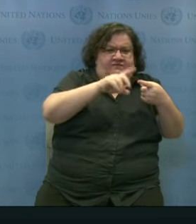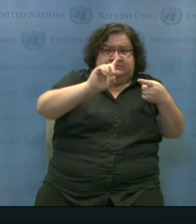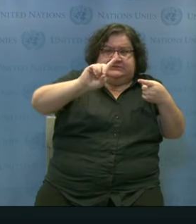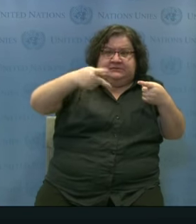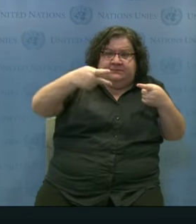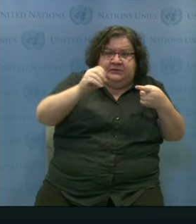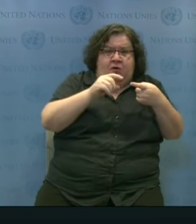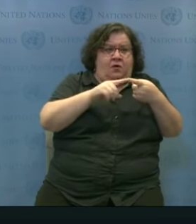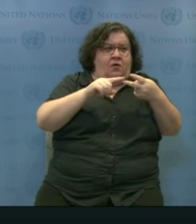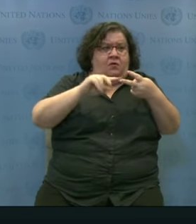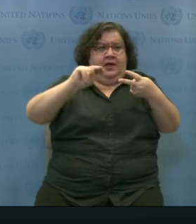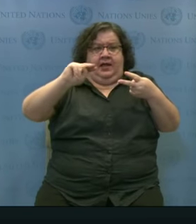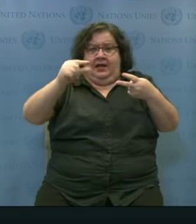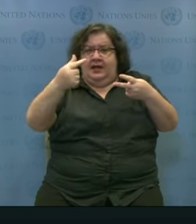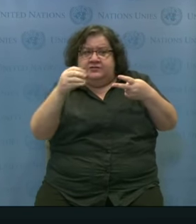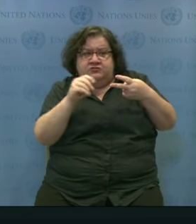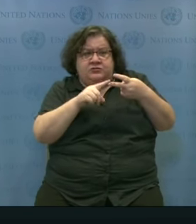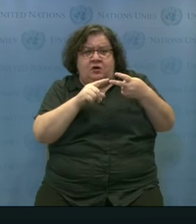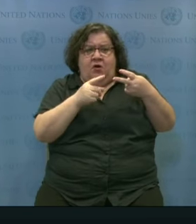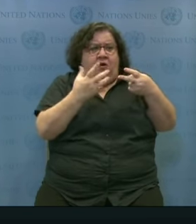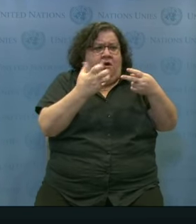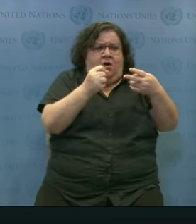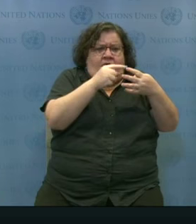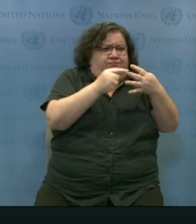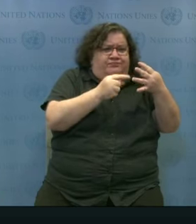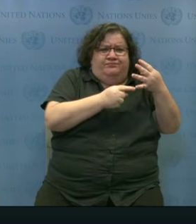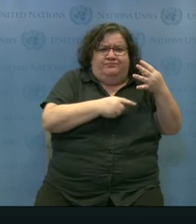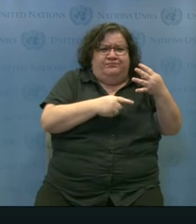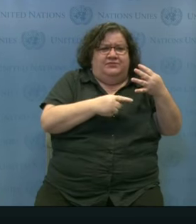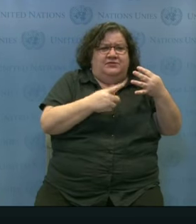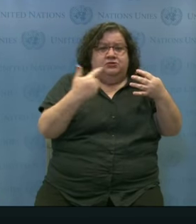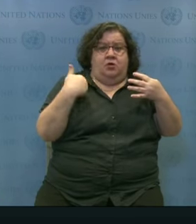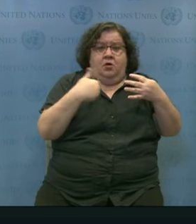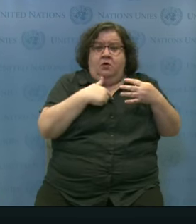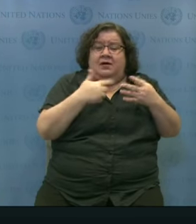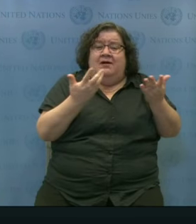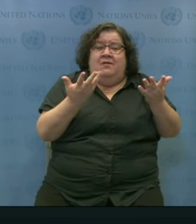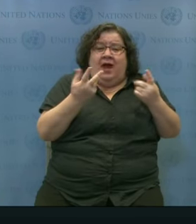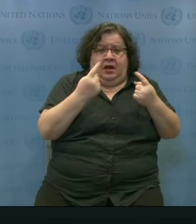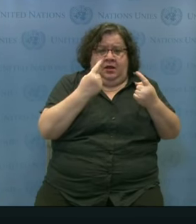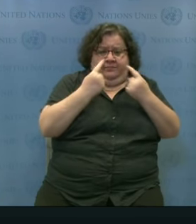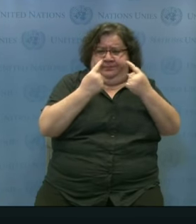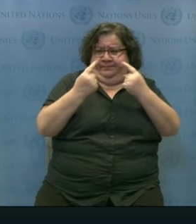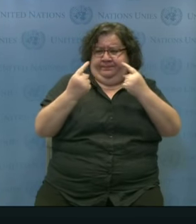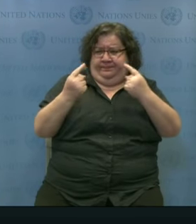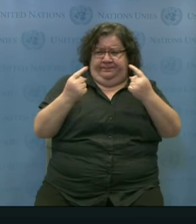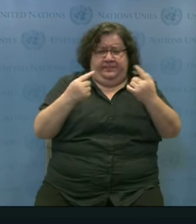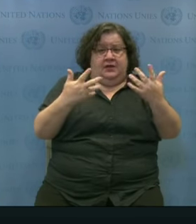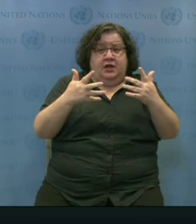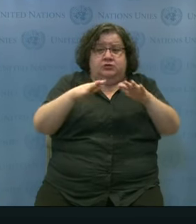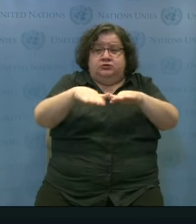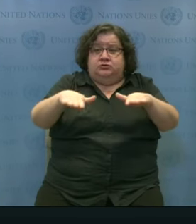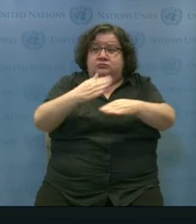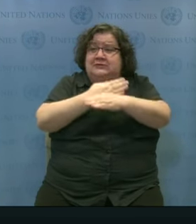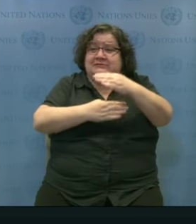children with disabilities who could later be linked to programs and services.